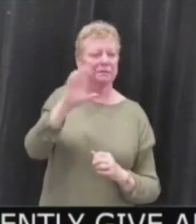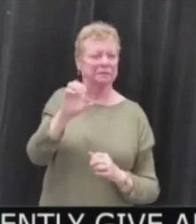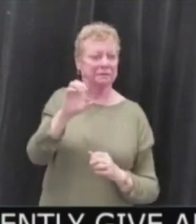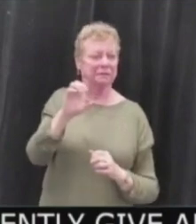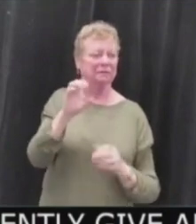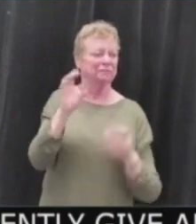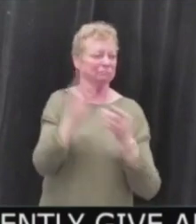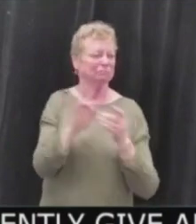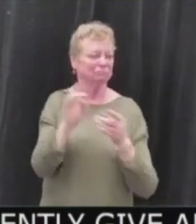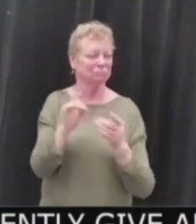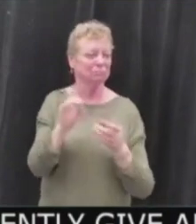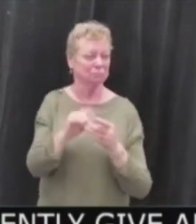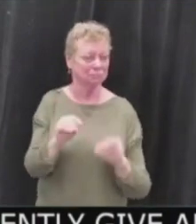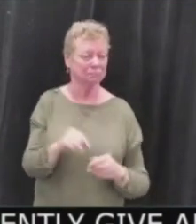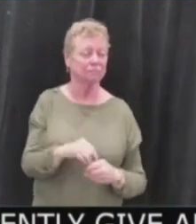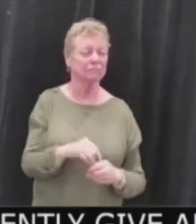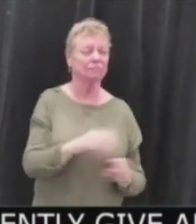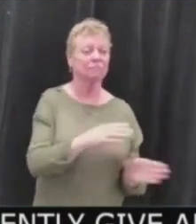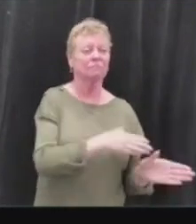And, of course, since that time,